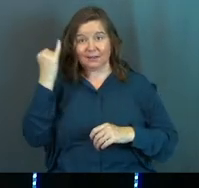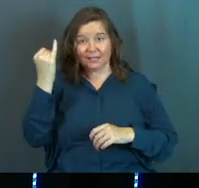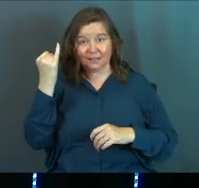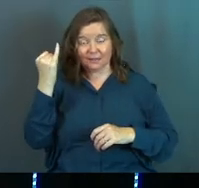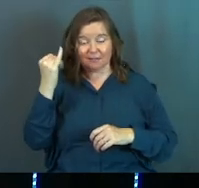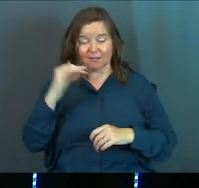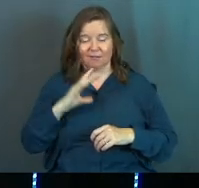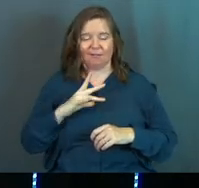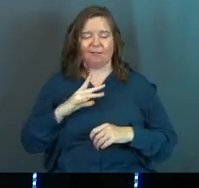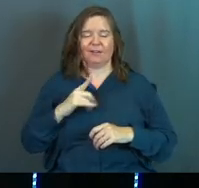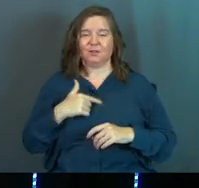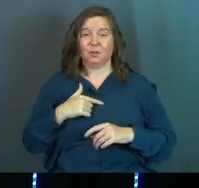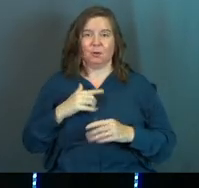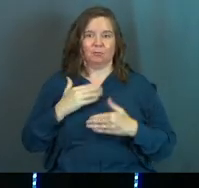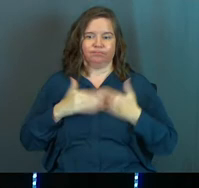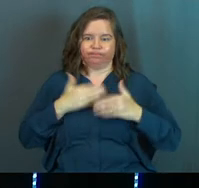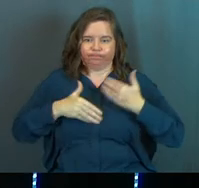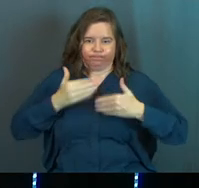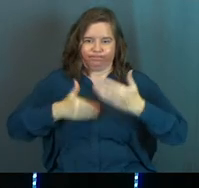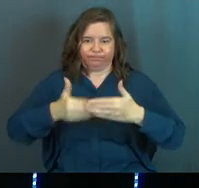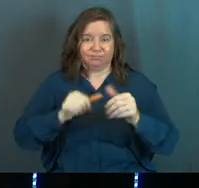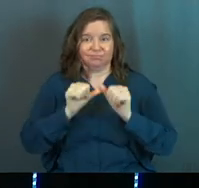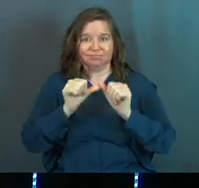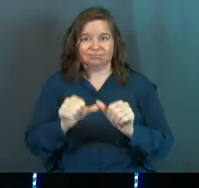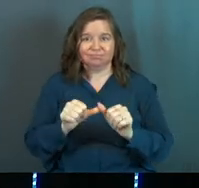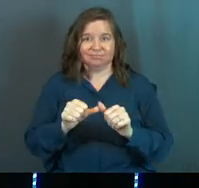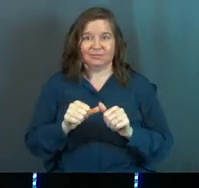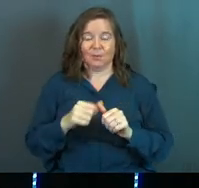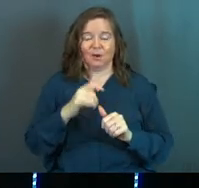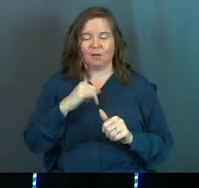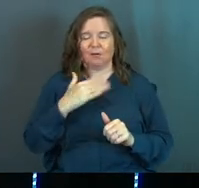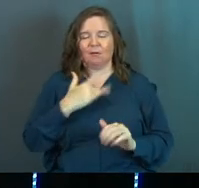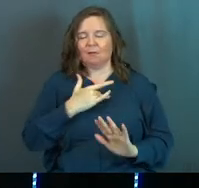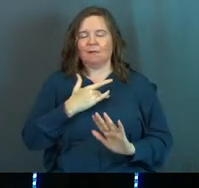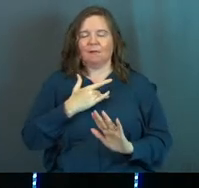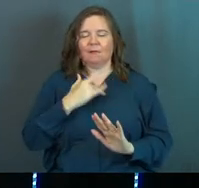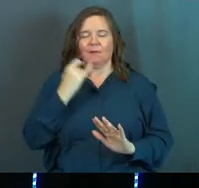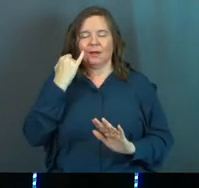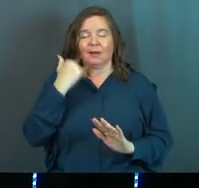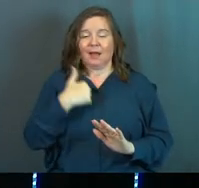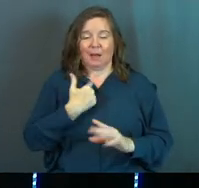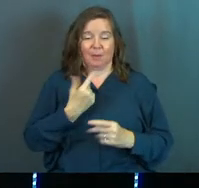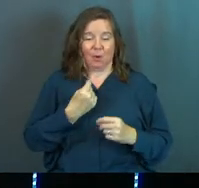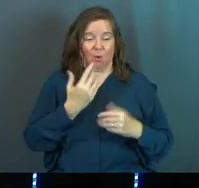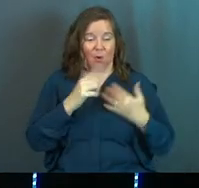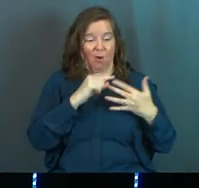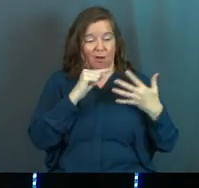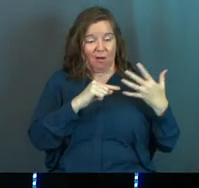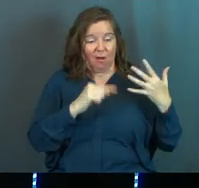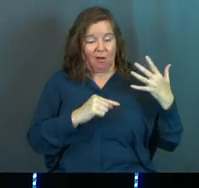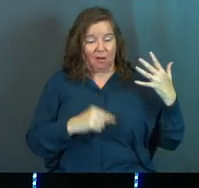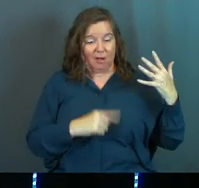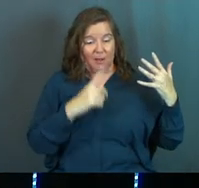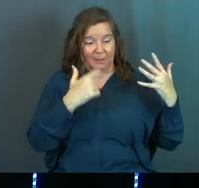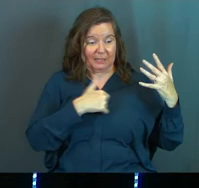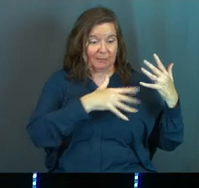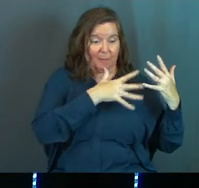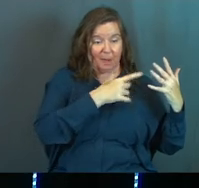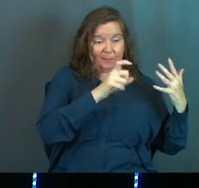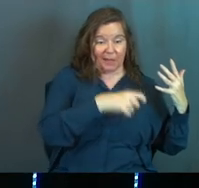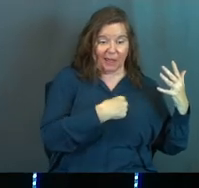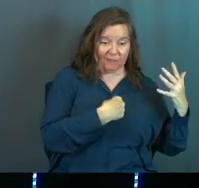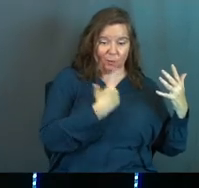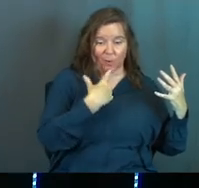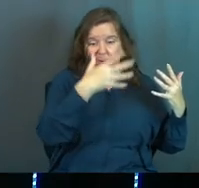idea, you'll be unstoppable. Once you get addicted to that idea that I'm not going to do all these things, because my mom